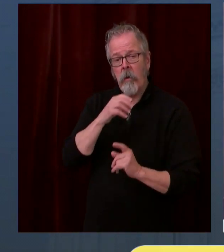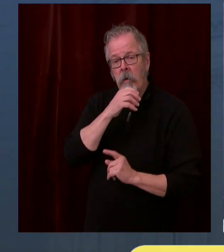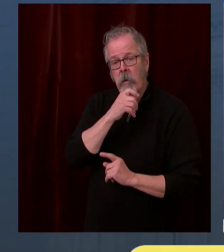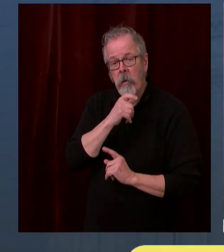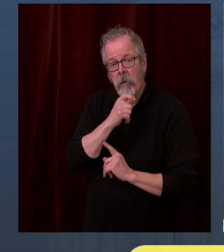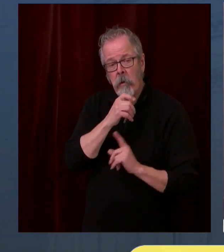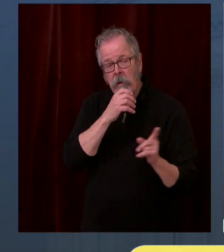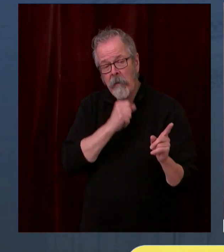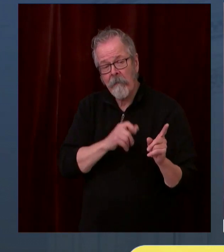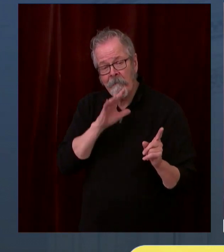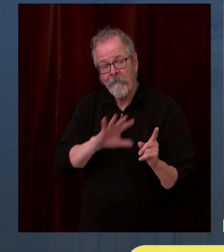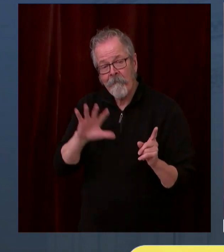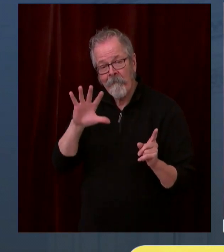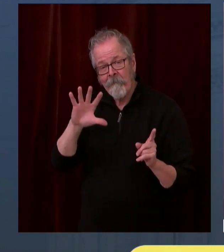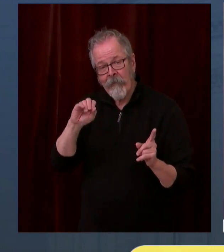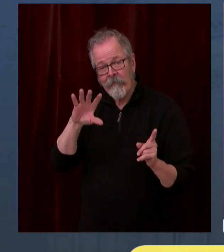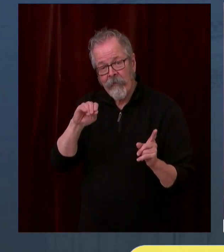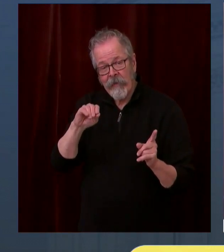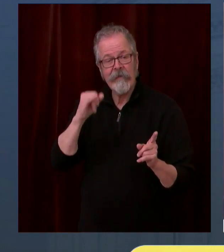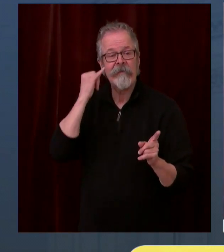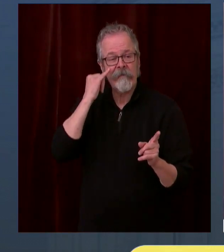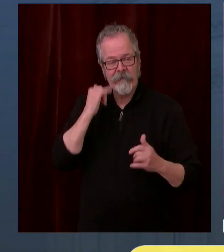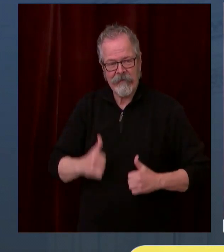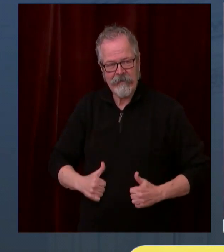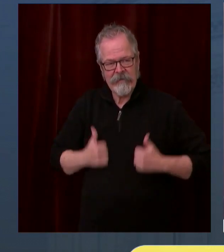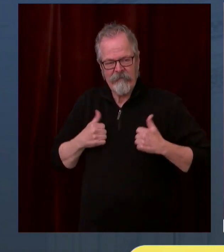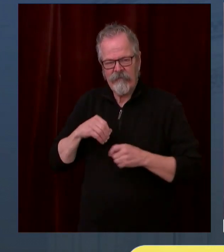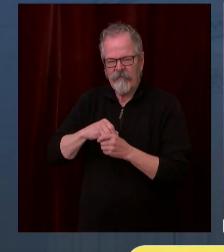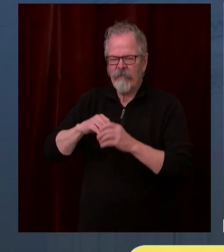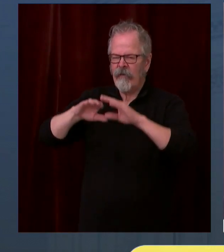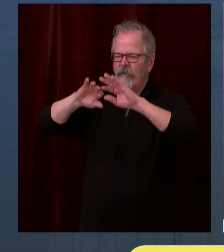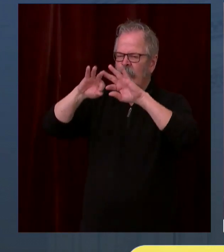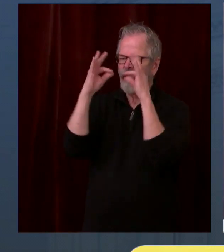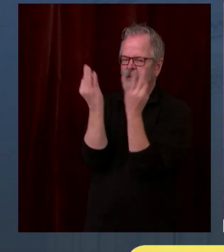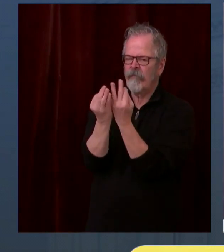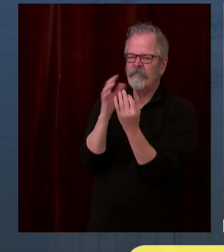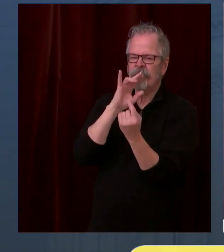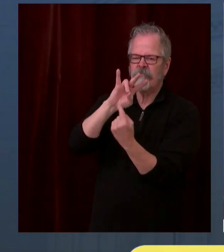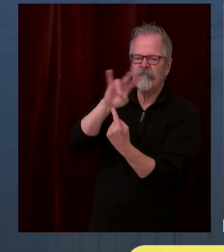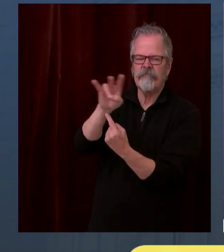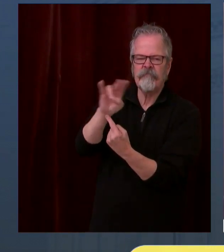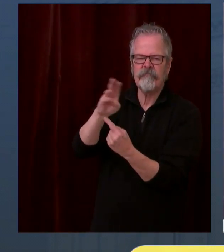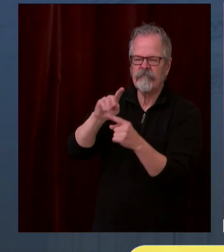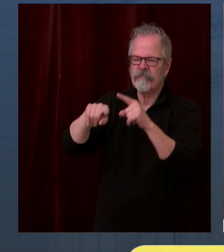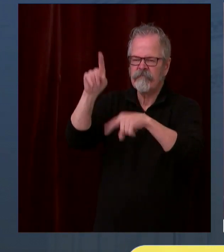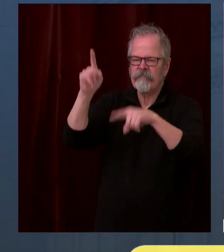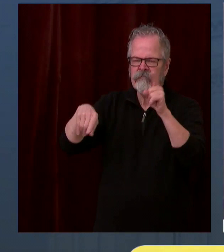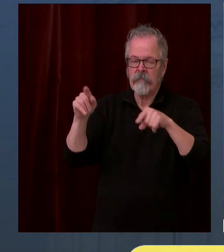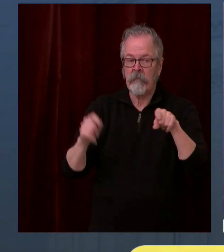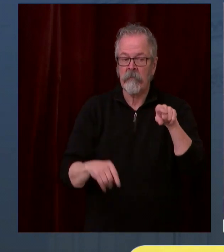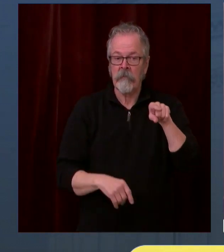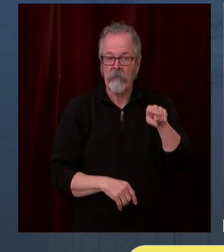partners, and the public knows that as well. We are not changing that prioritization of people in multi-generational